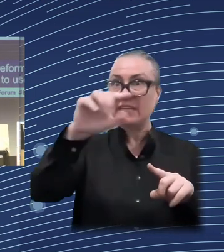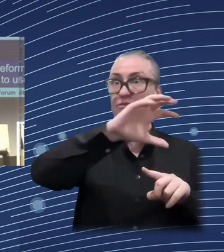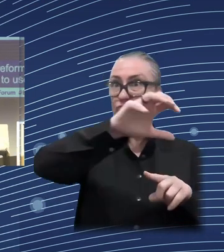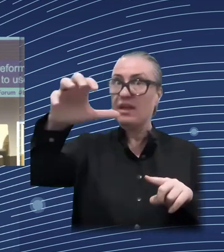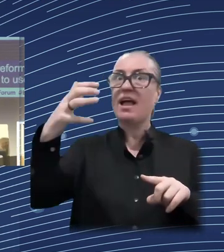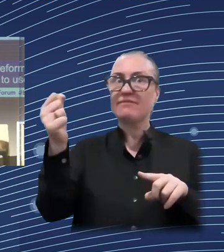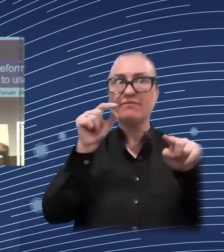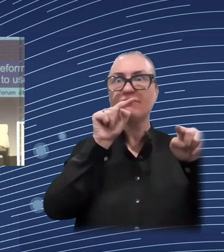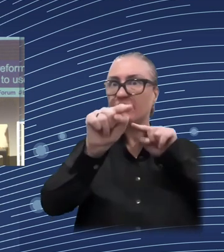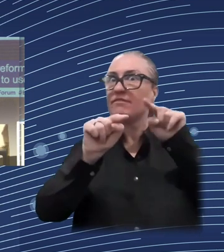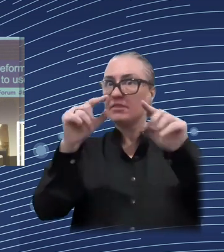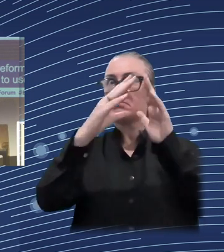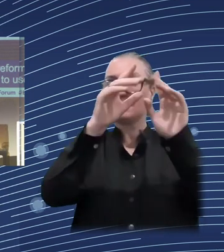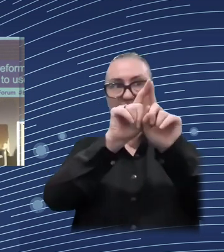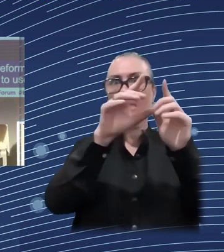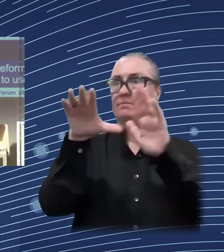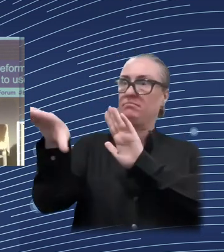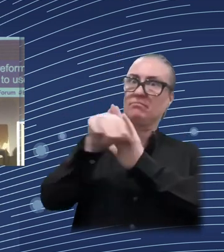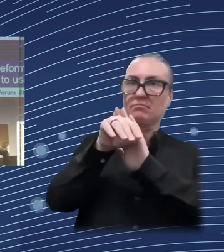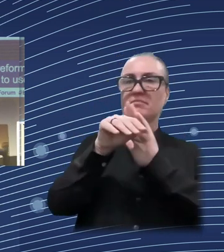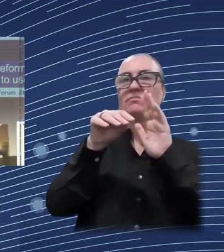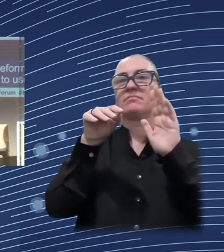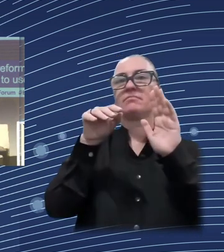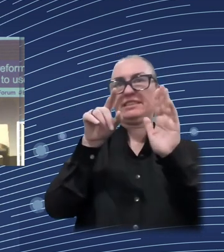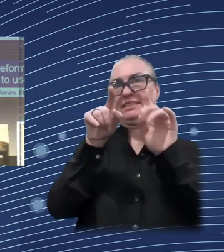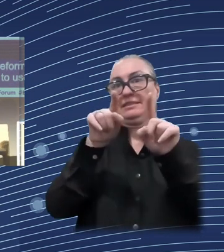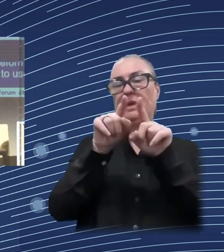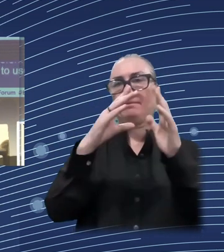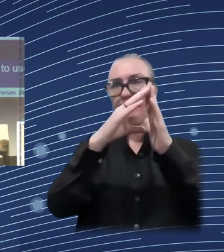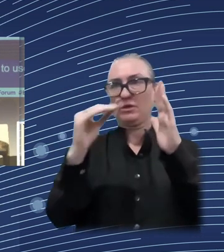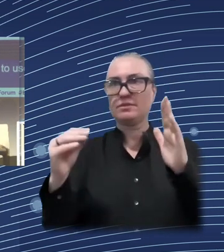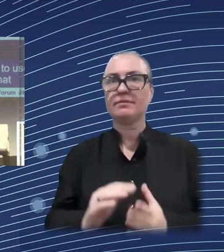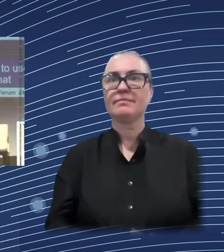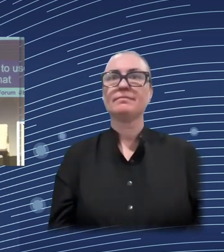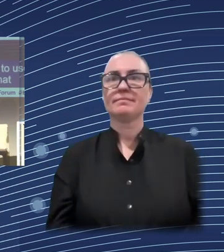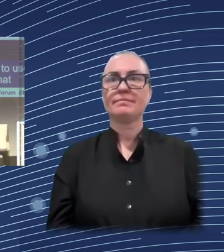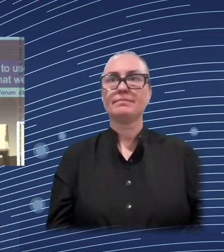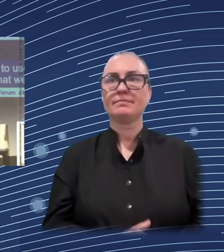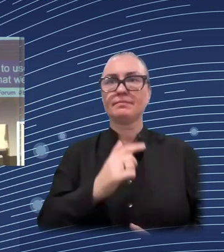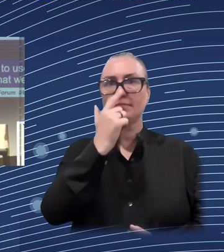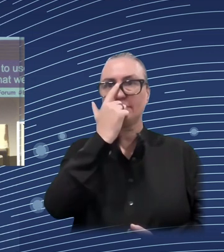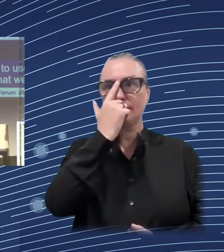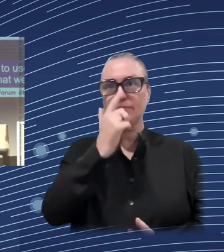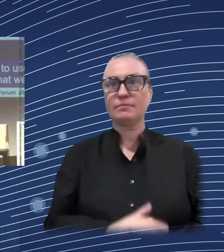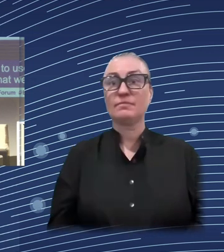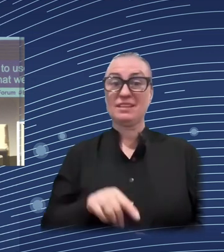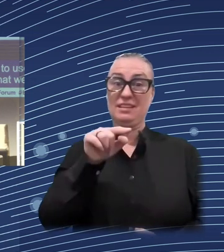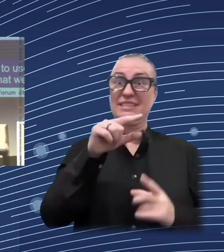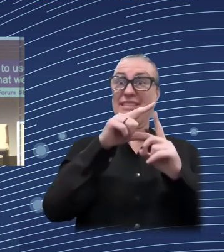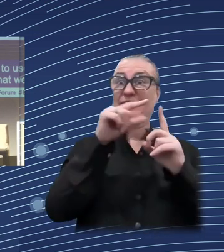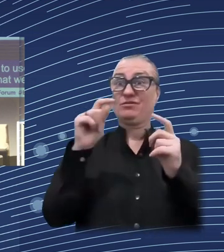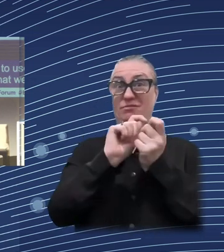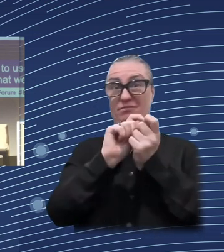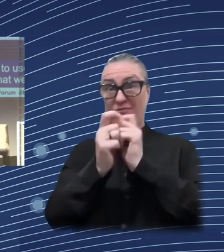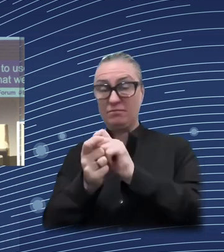challenges, right? So, and what we are doing now is working in terms of addressing those challenges together